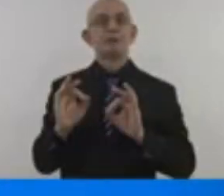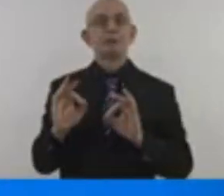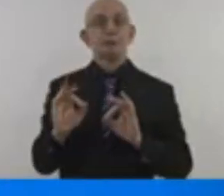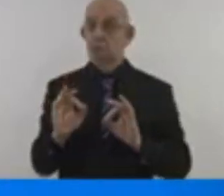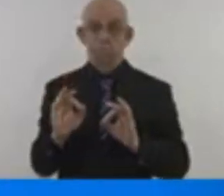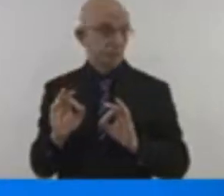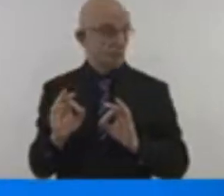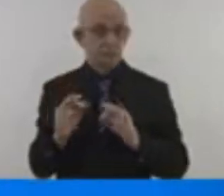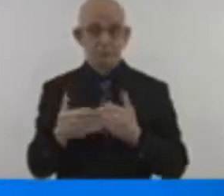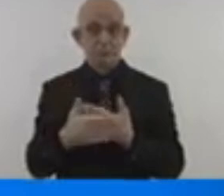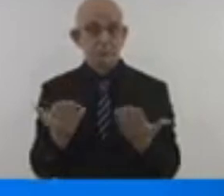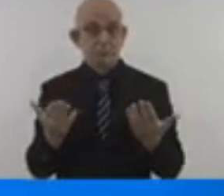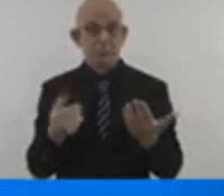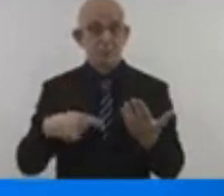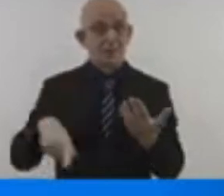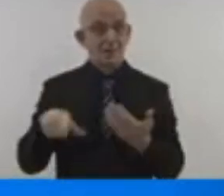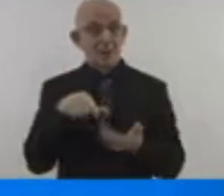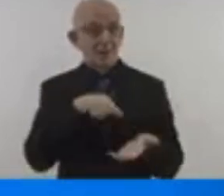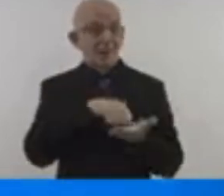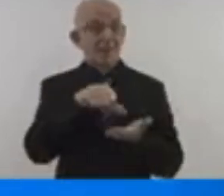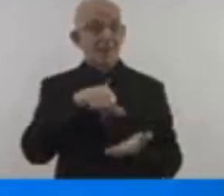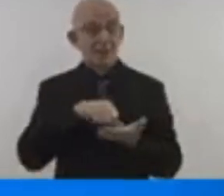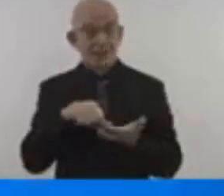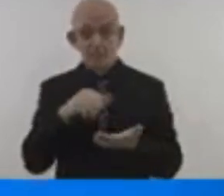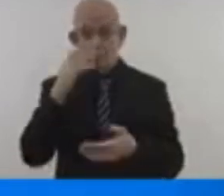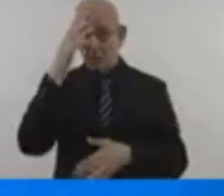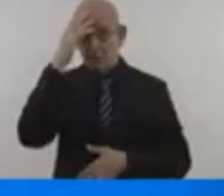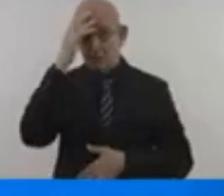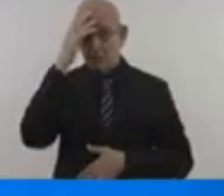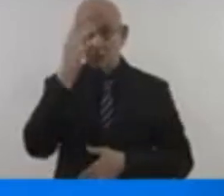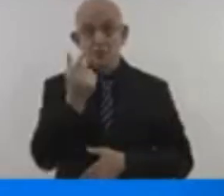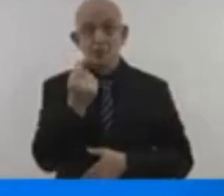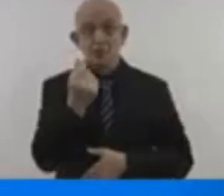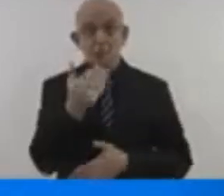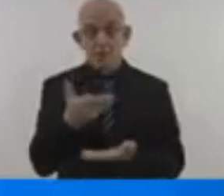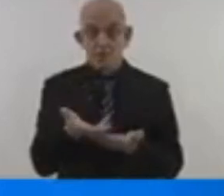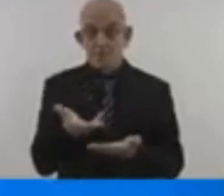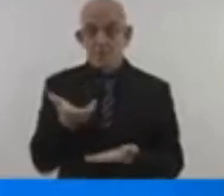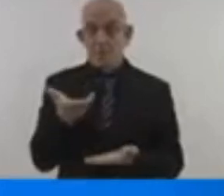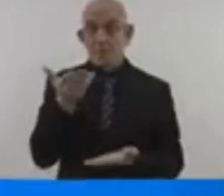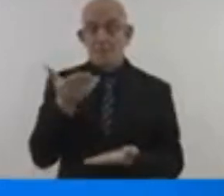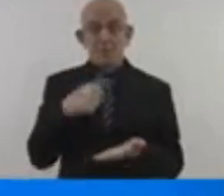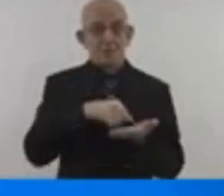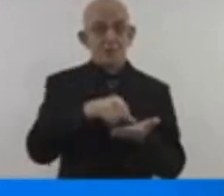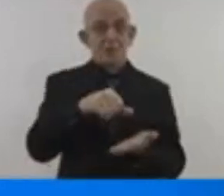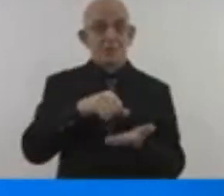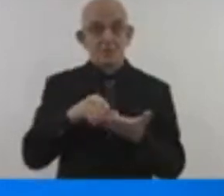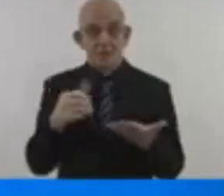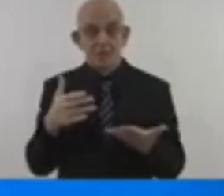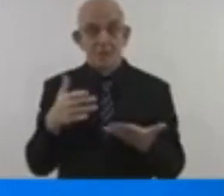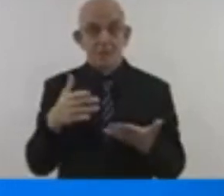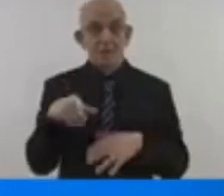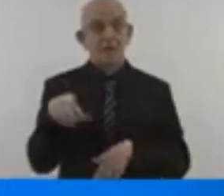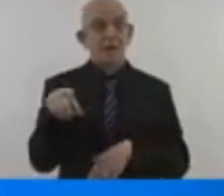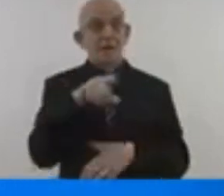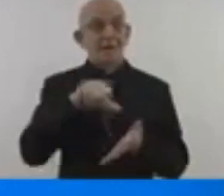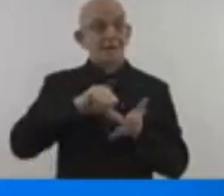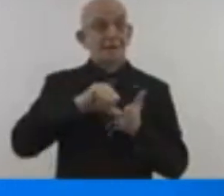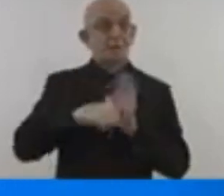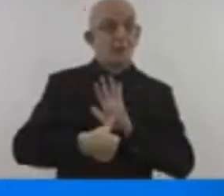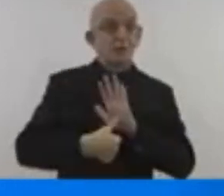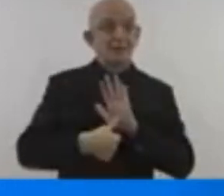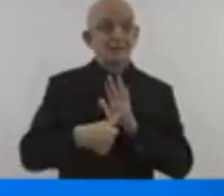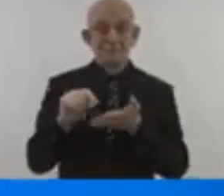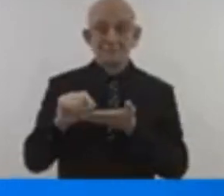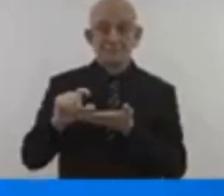is a story of avoidable injustice. The rich cause the problem. The poor pay